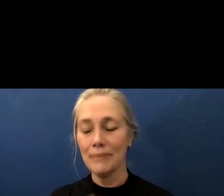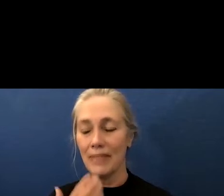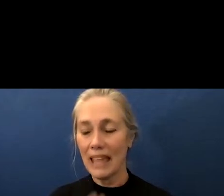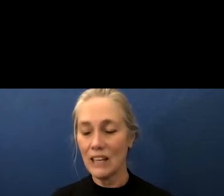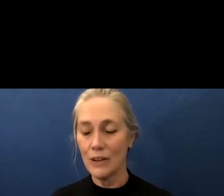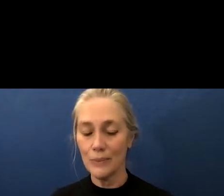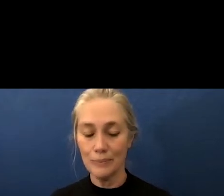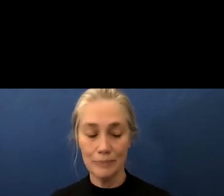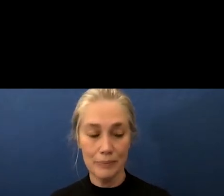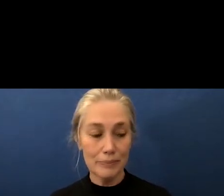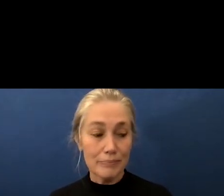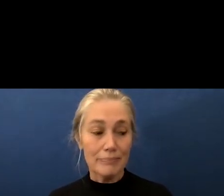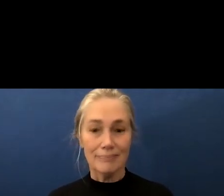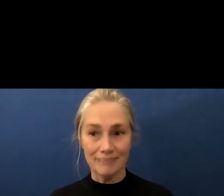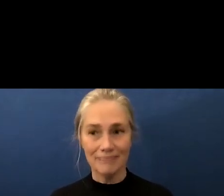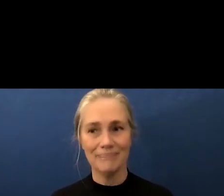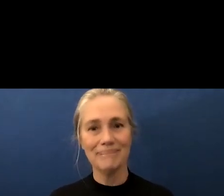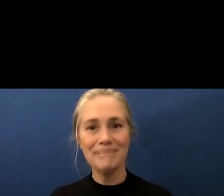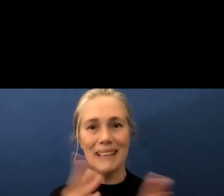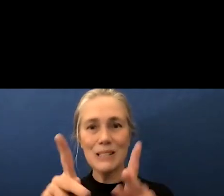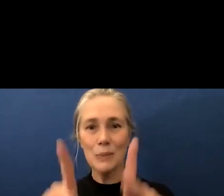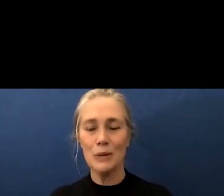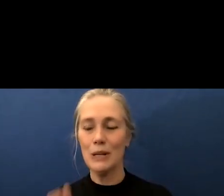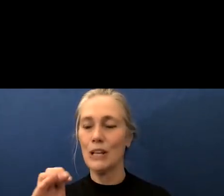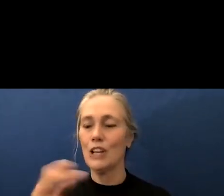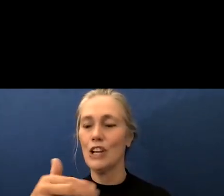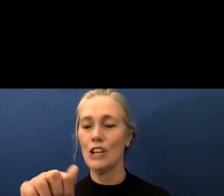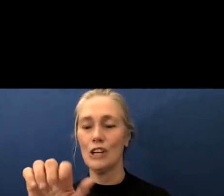the next speaker is Chadwick